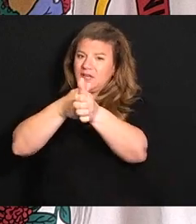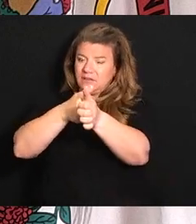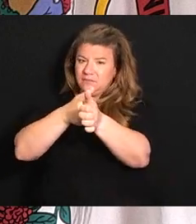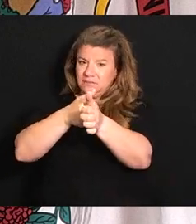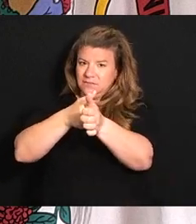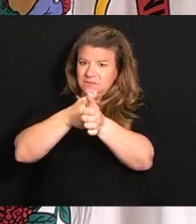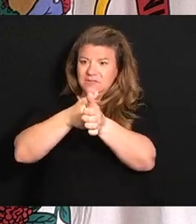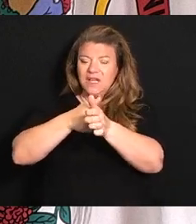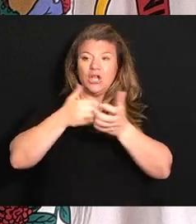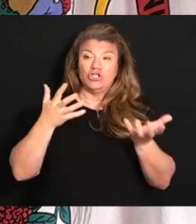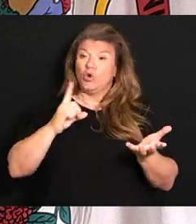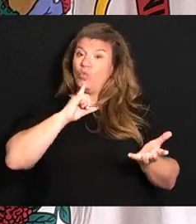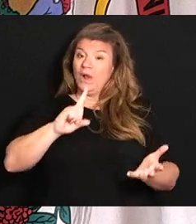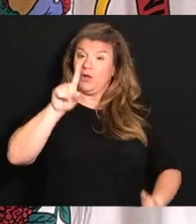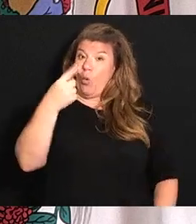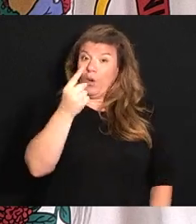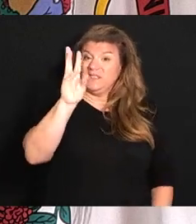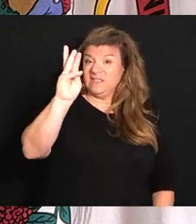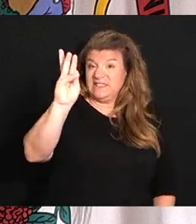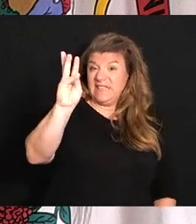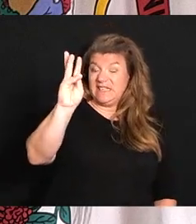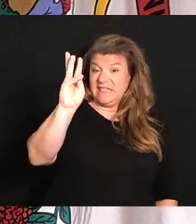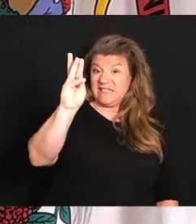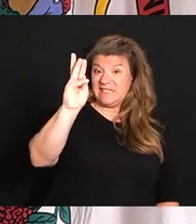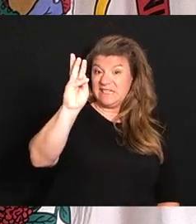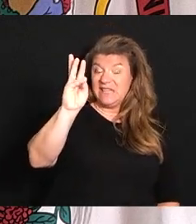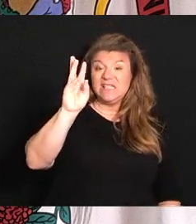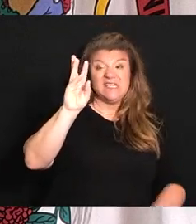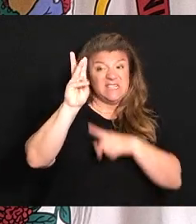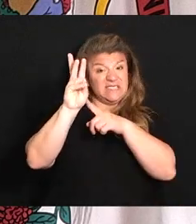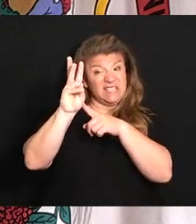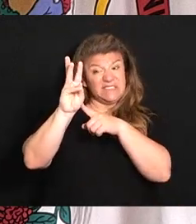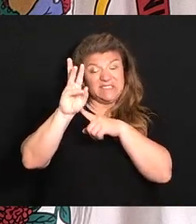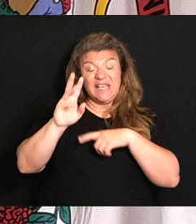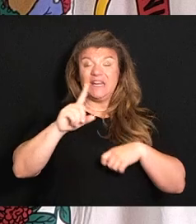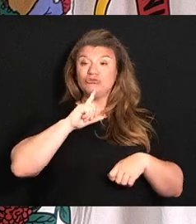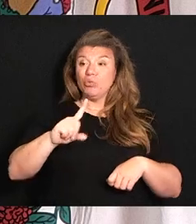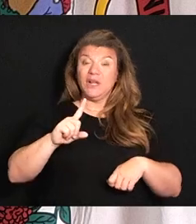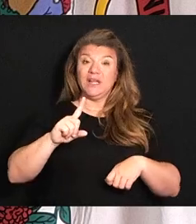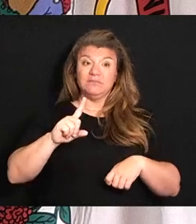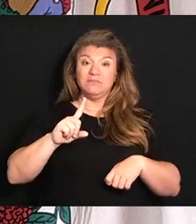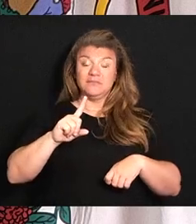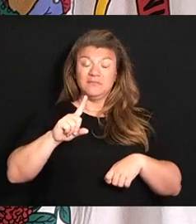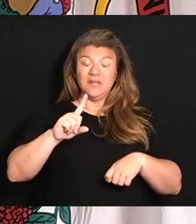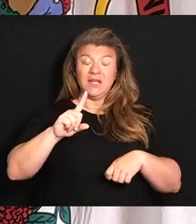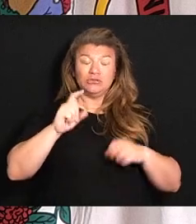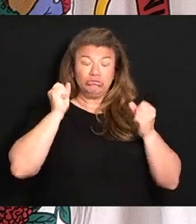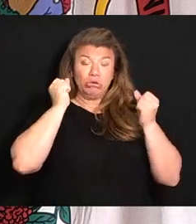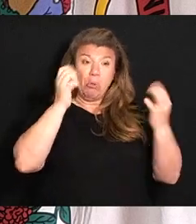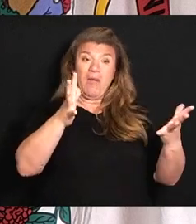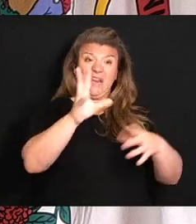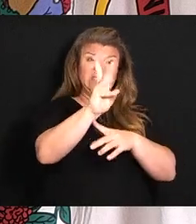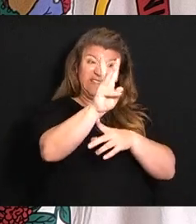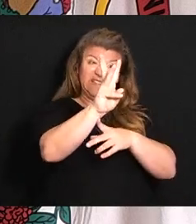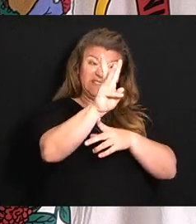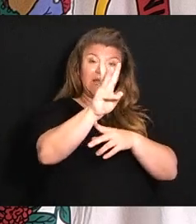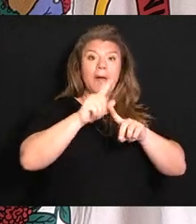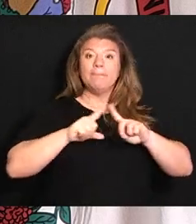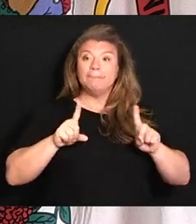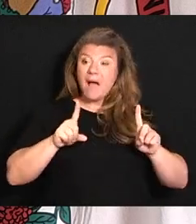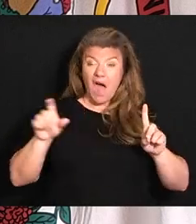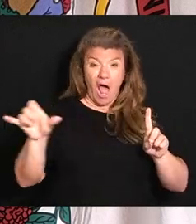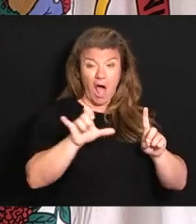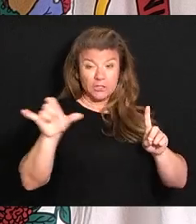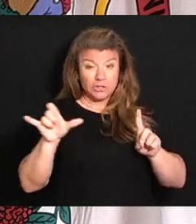So we really only had 16. 16 is way, way, way 16 too many. But at the same time, the